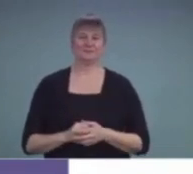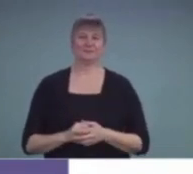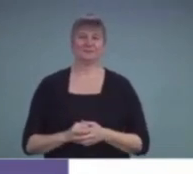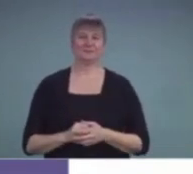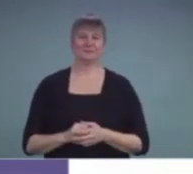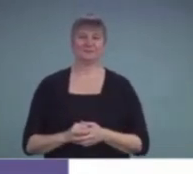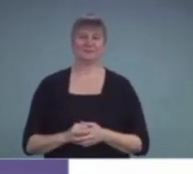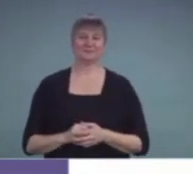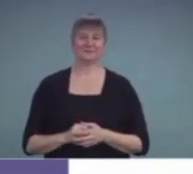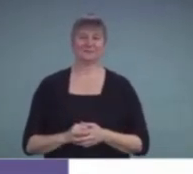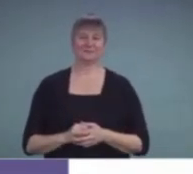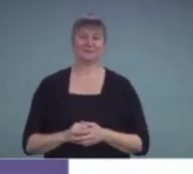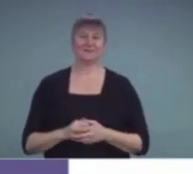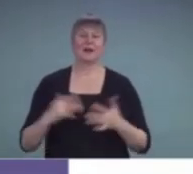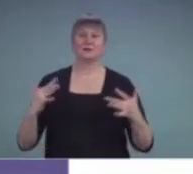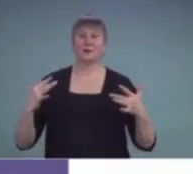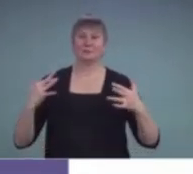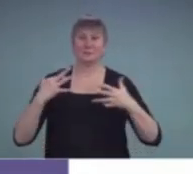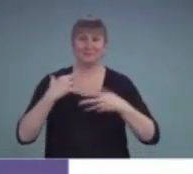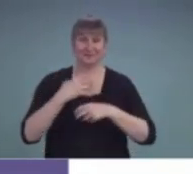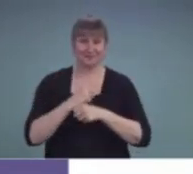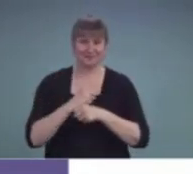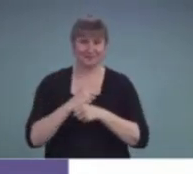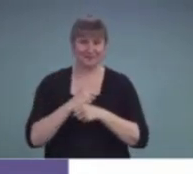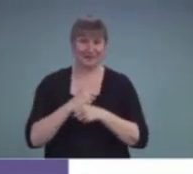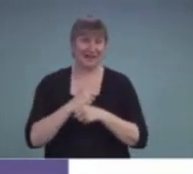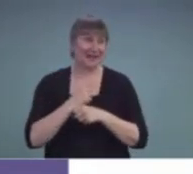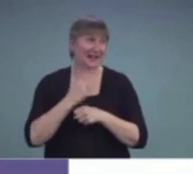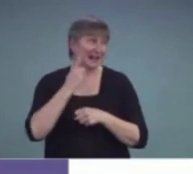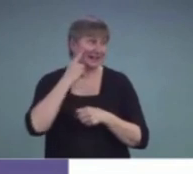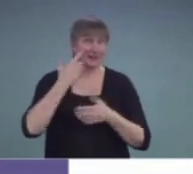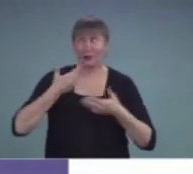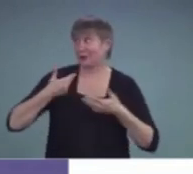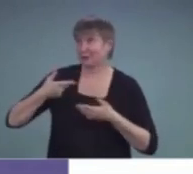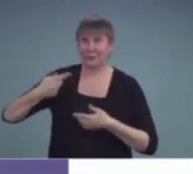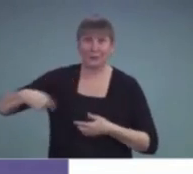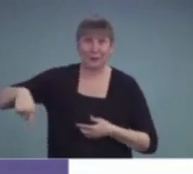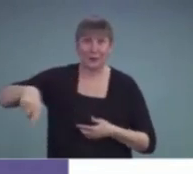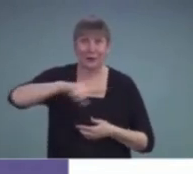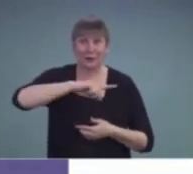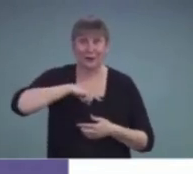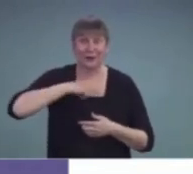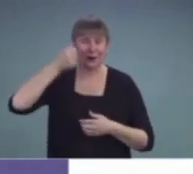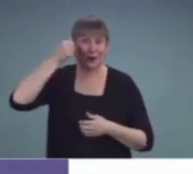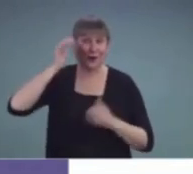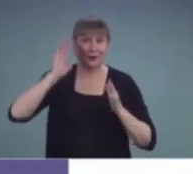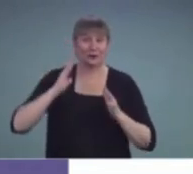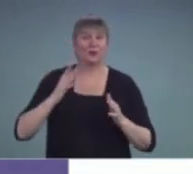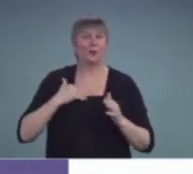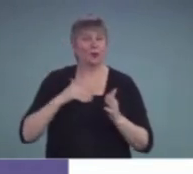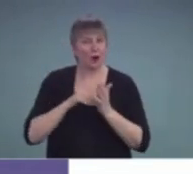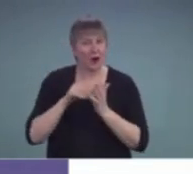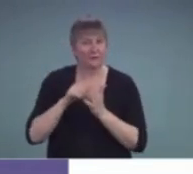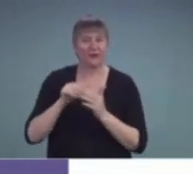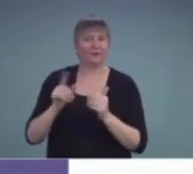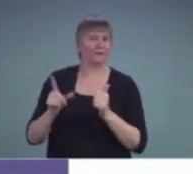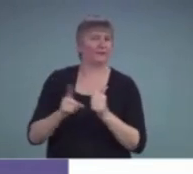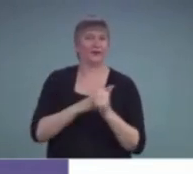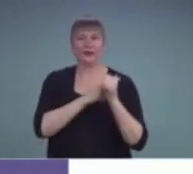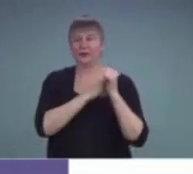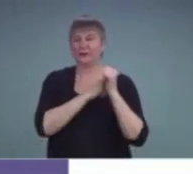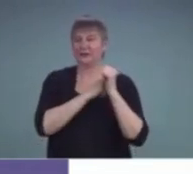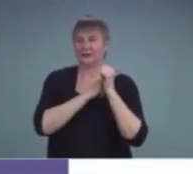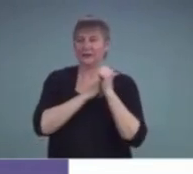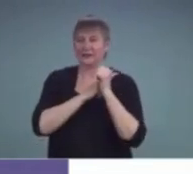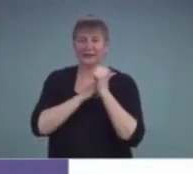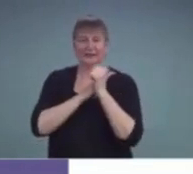So in closing, I think as audiologists because we're that very first oftentimes point